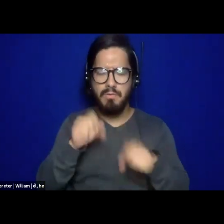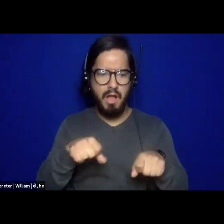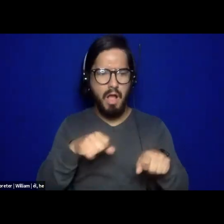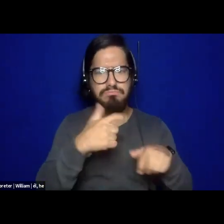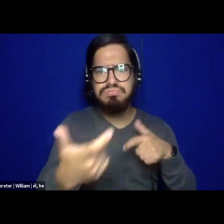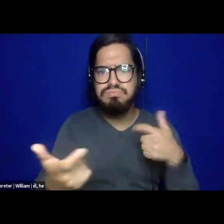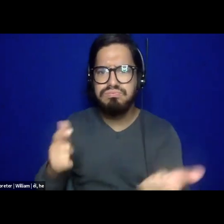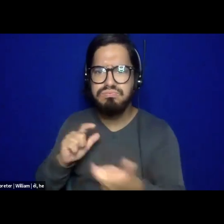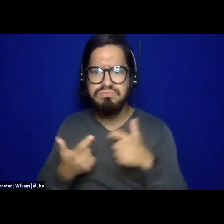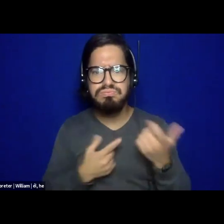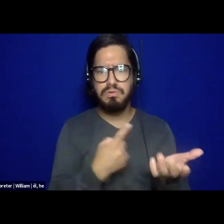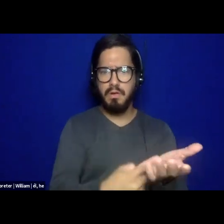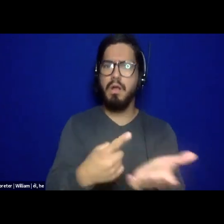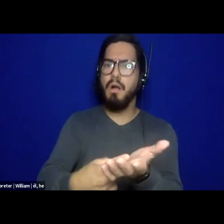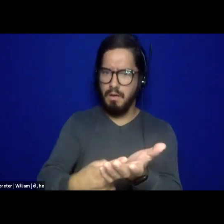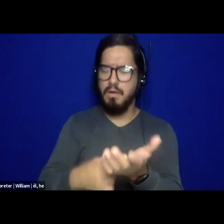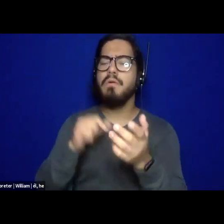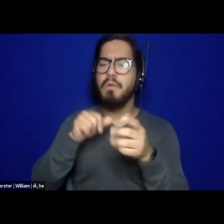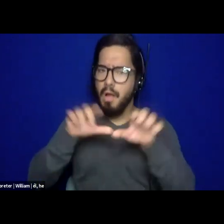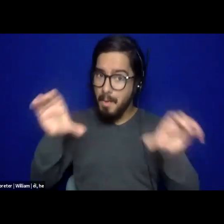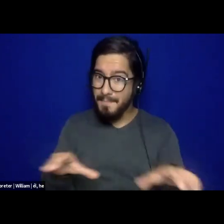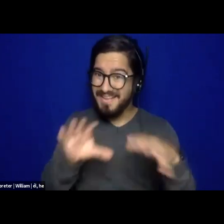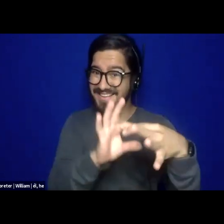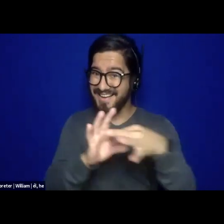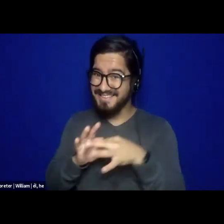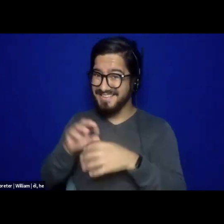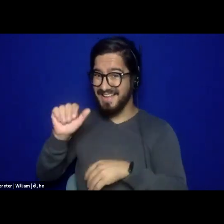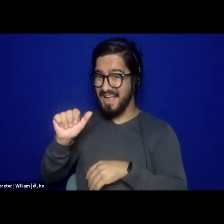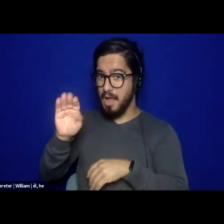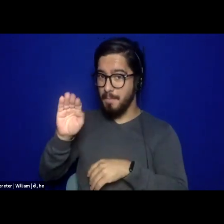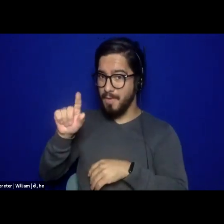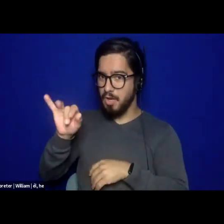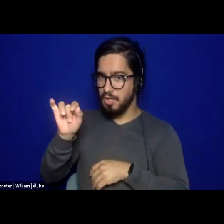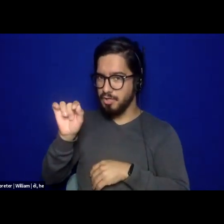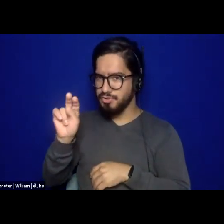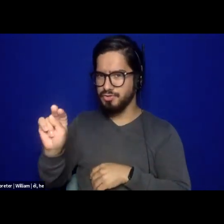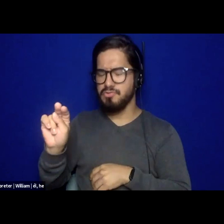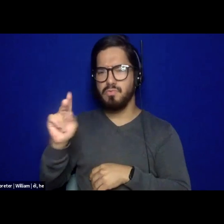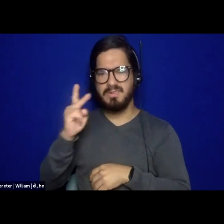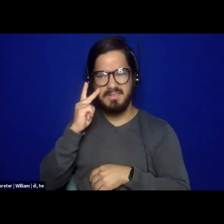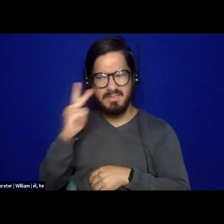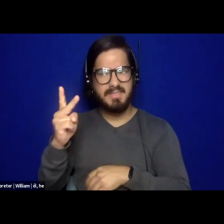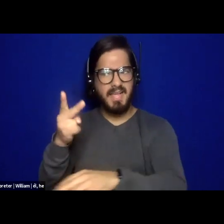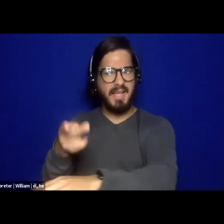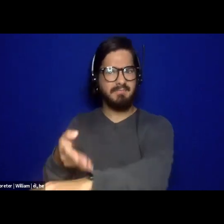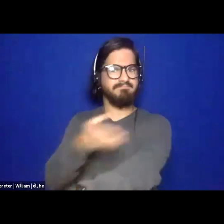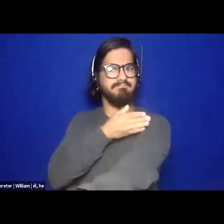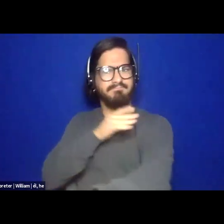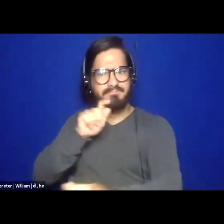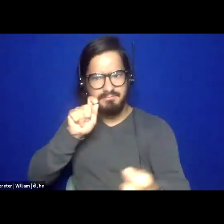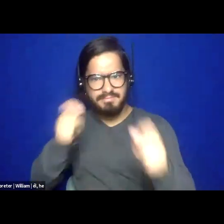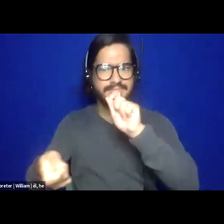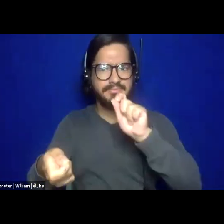strategies and practice connected to abolition, I think we're going to see large-scale transformation in care work and